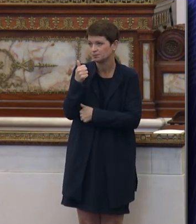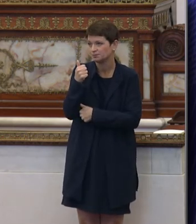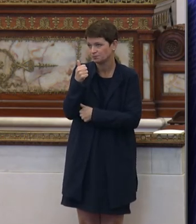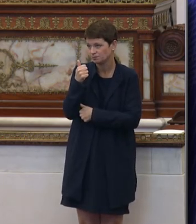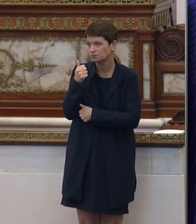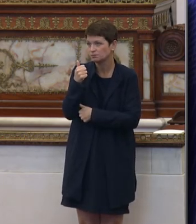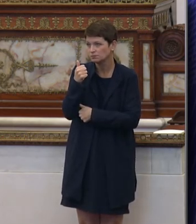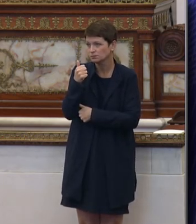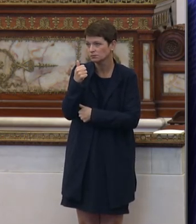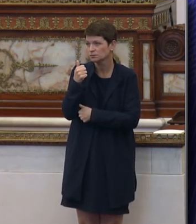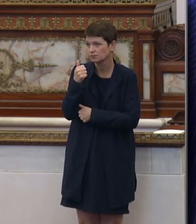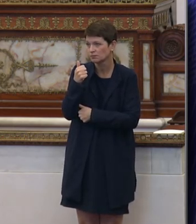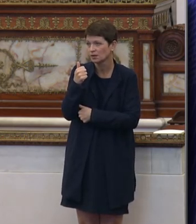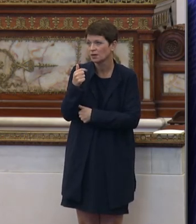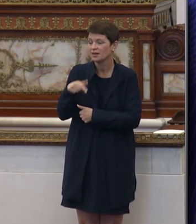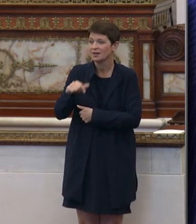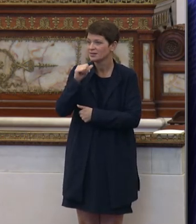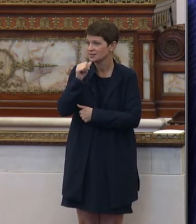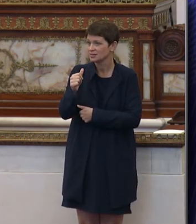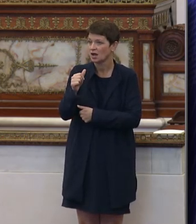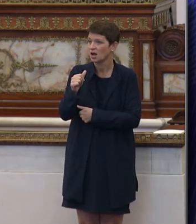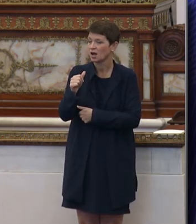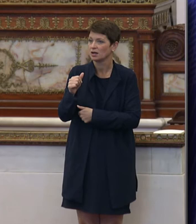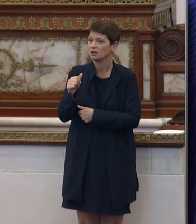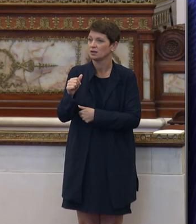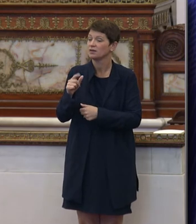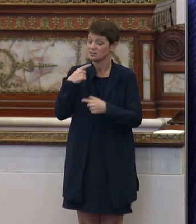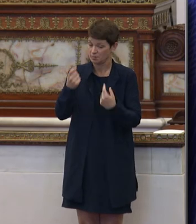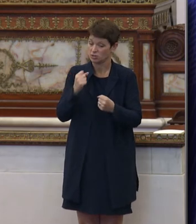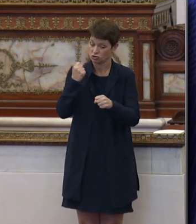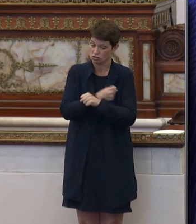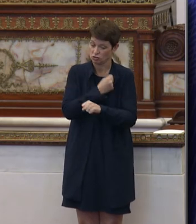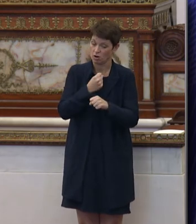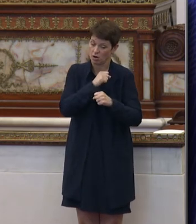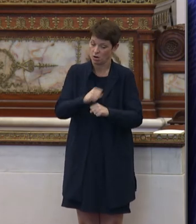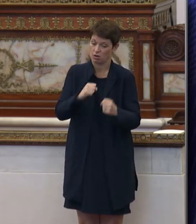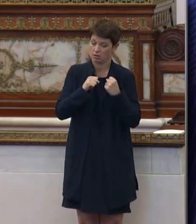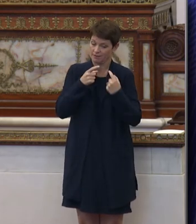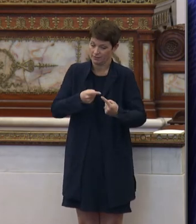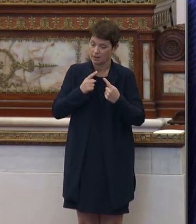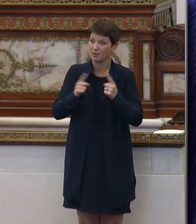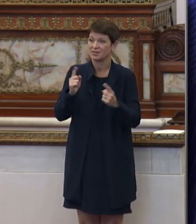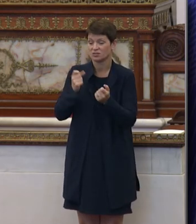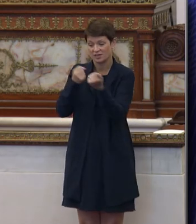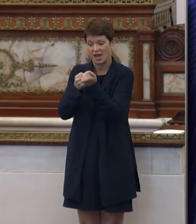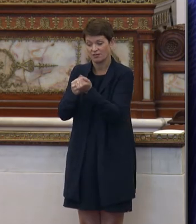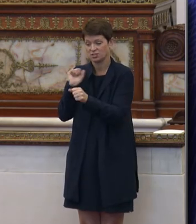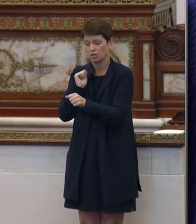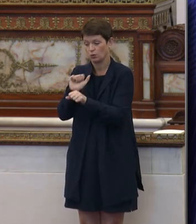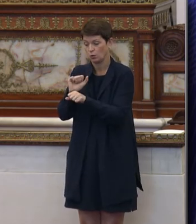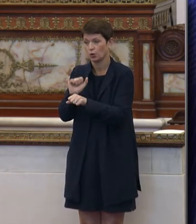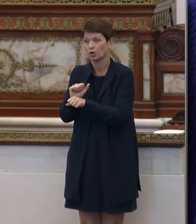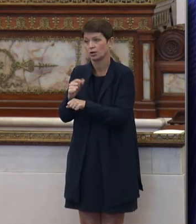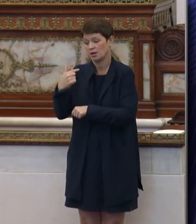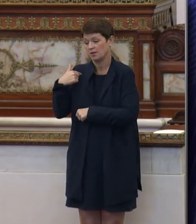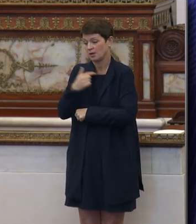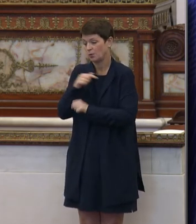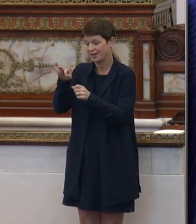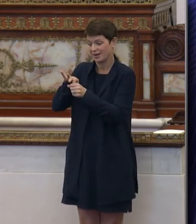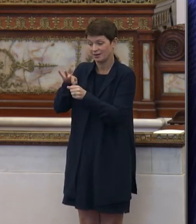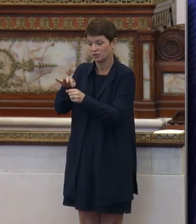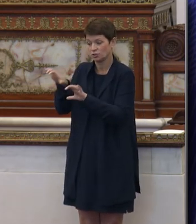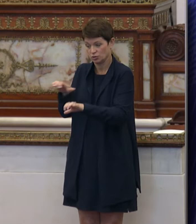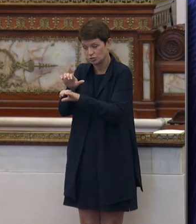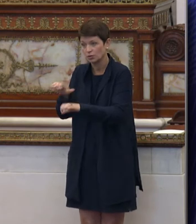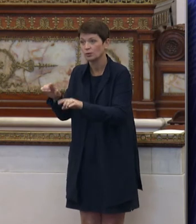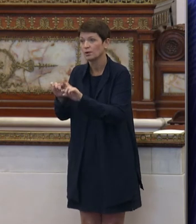not for the faint of heart, but this is part of the advocacy work that we get elected to do and appreciate your advocacy in this effort.